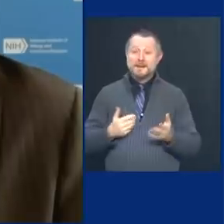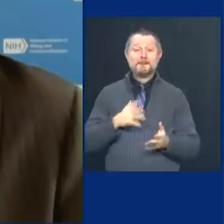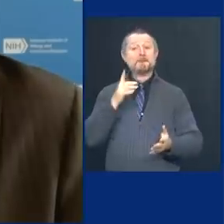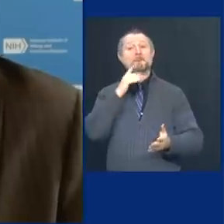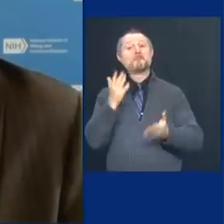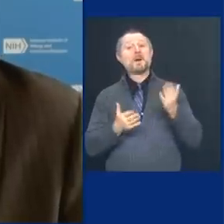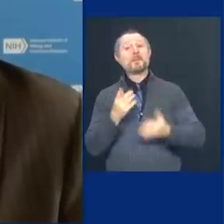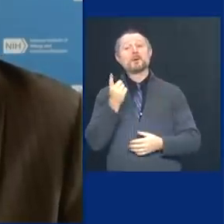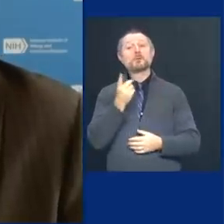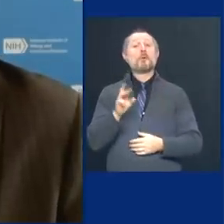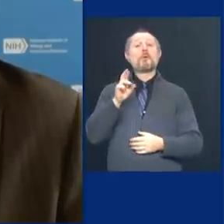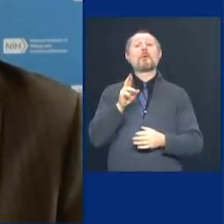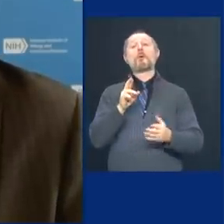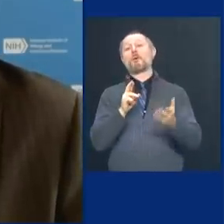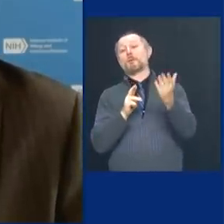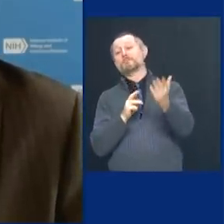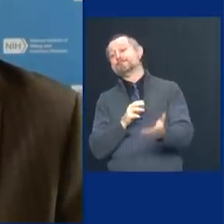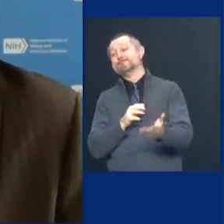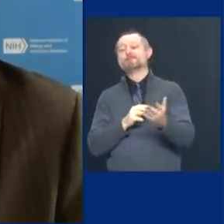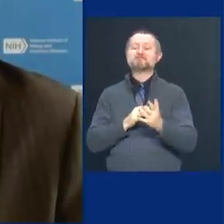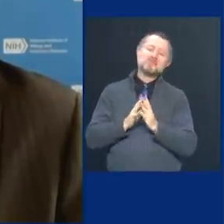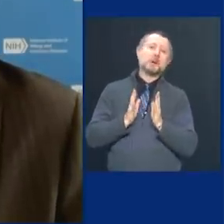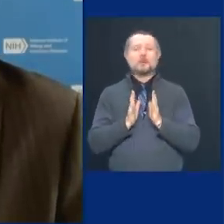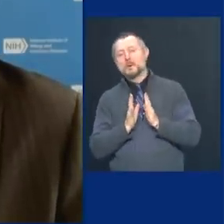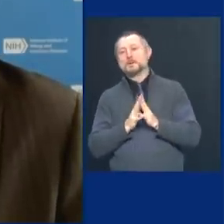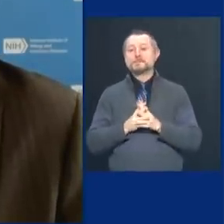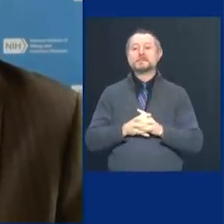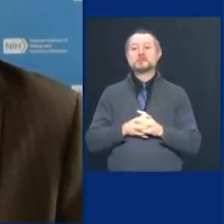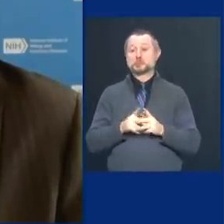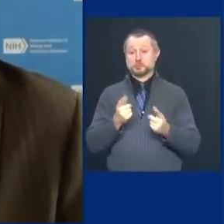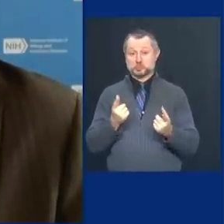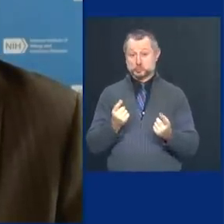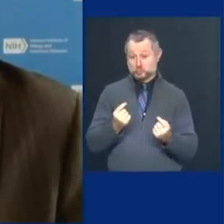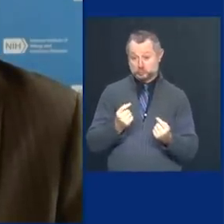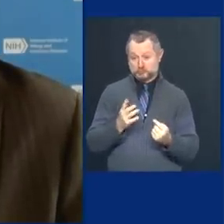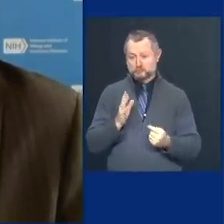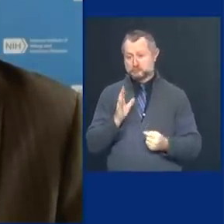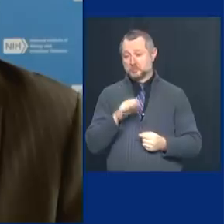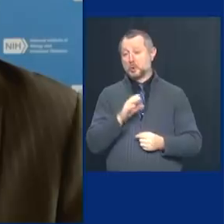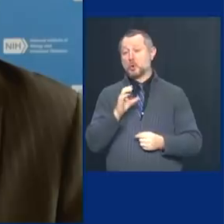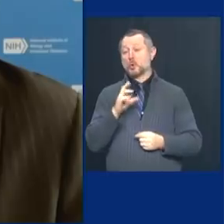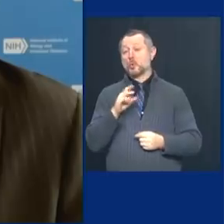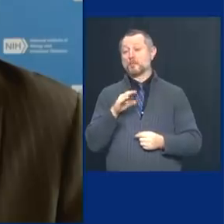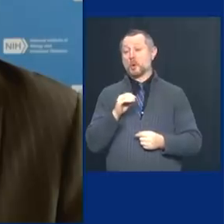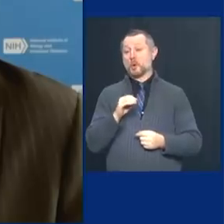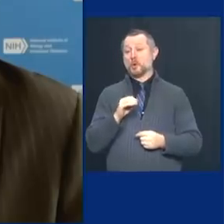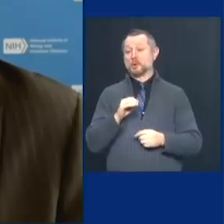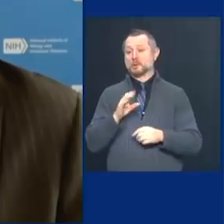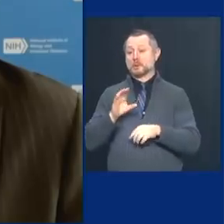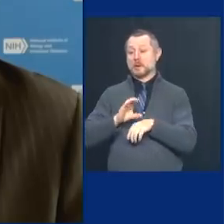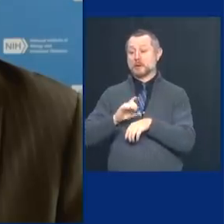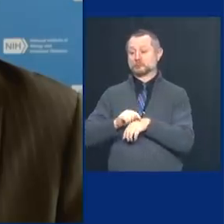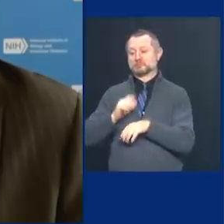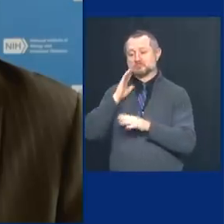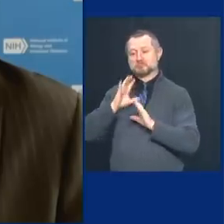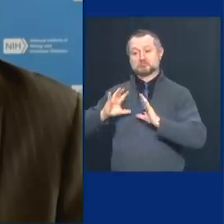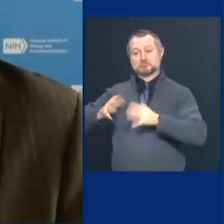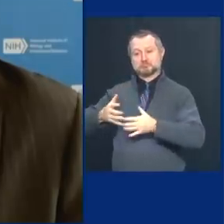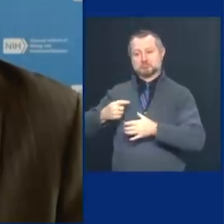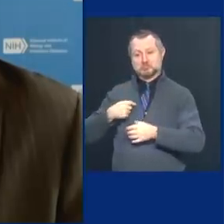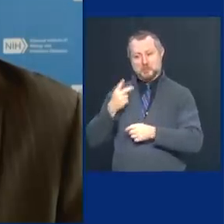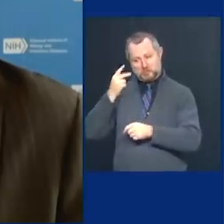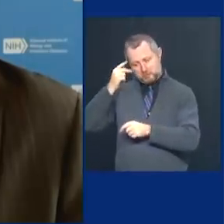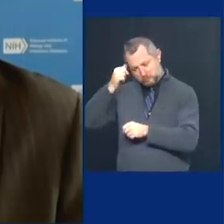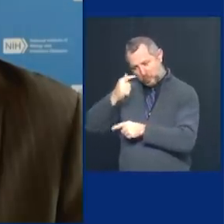just ease bookkeeping. You take the Cuomo consultations, me and my brother, put them